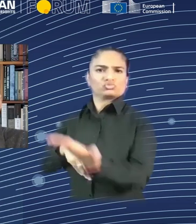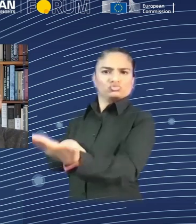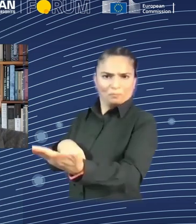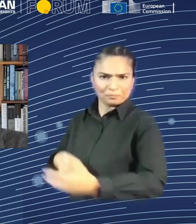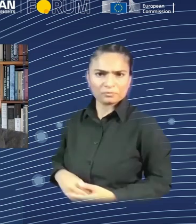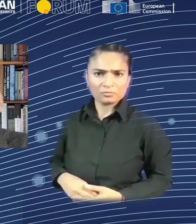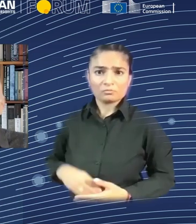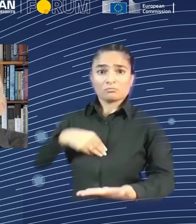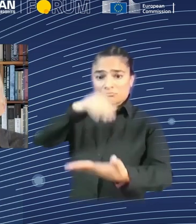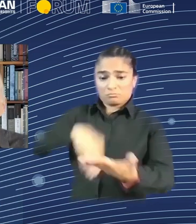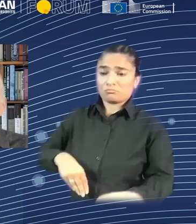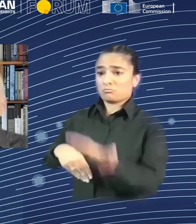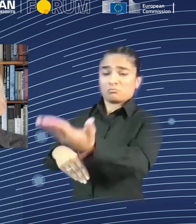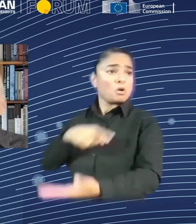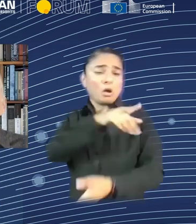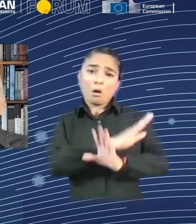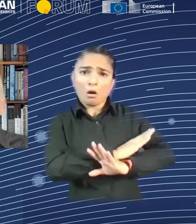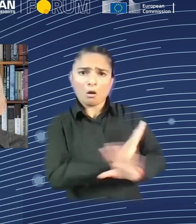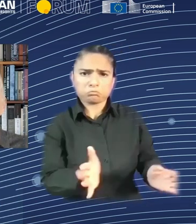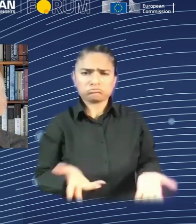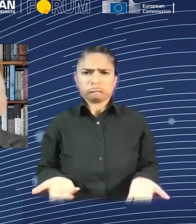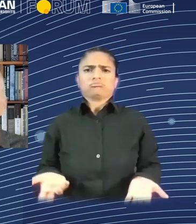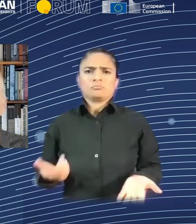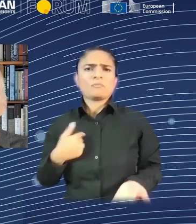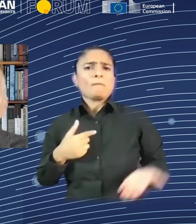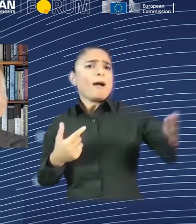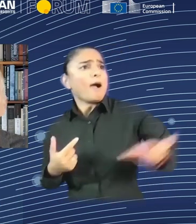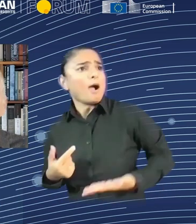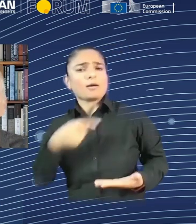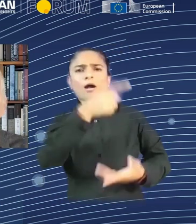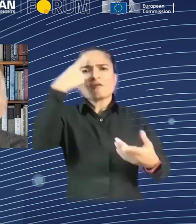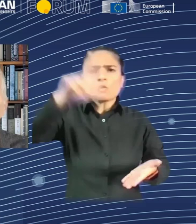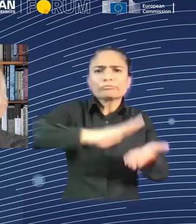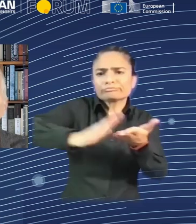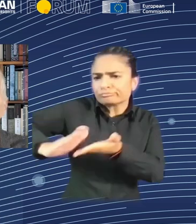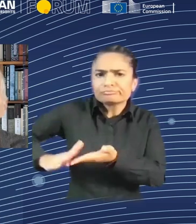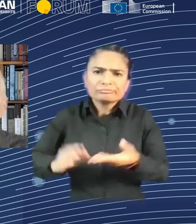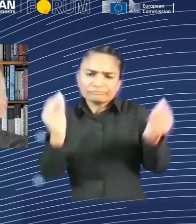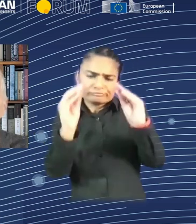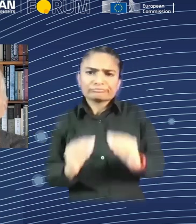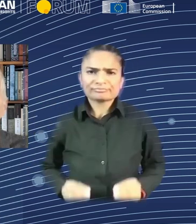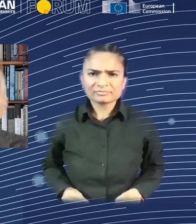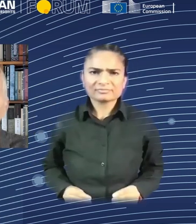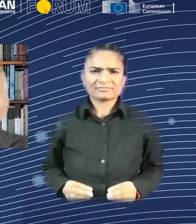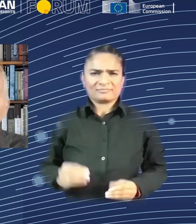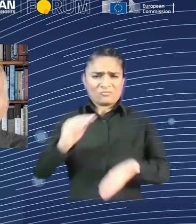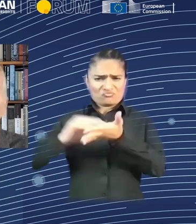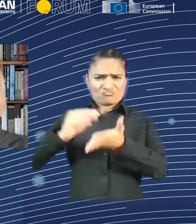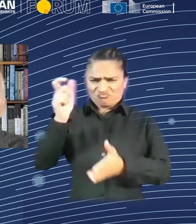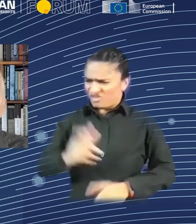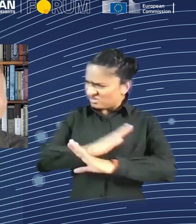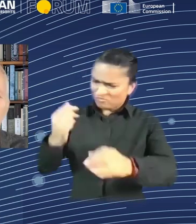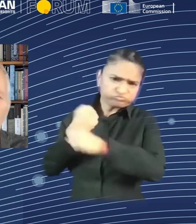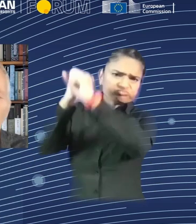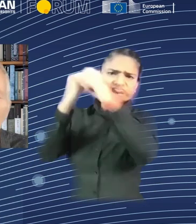it up. And the writers are like, no, no, our deal is we get to use it when we feel like it helps us and it makes us more